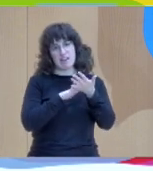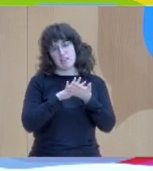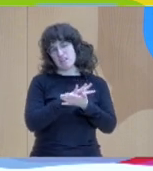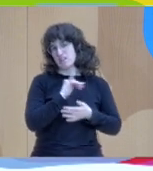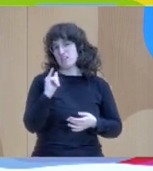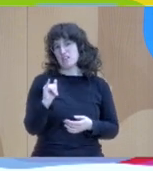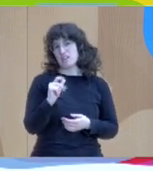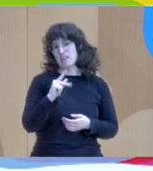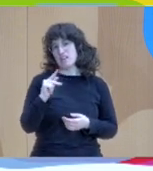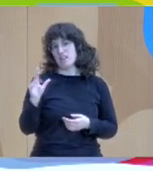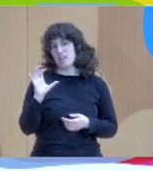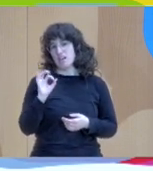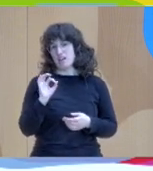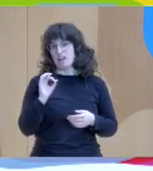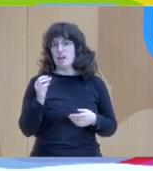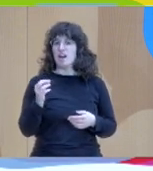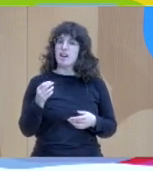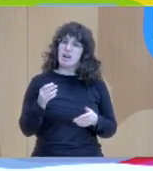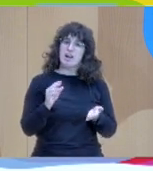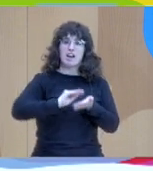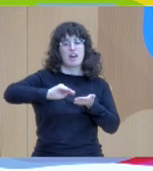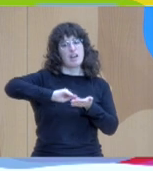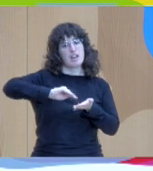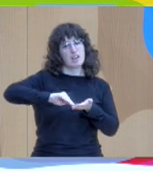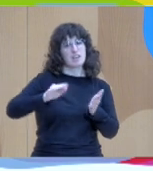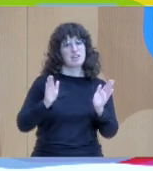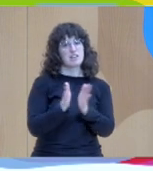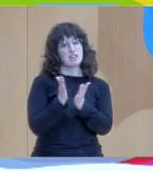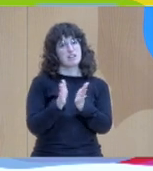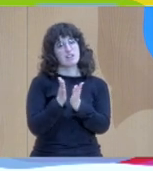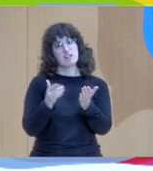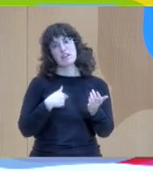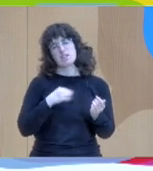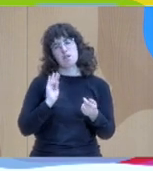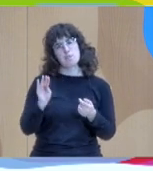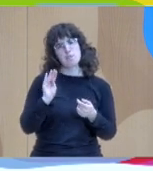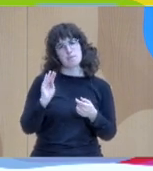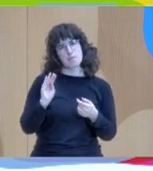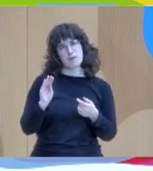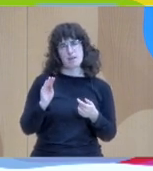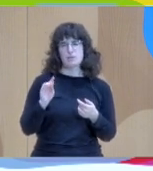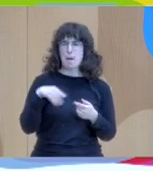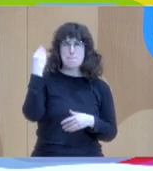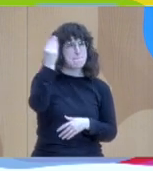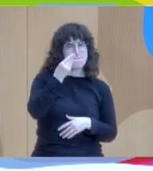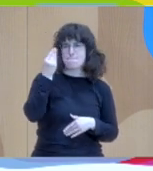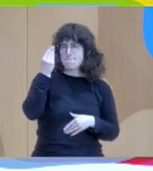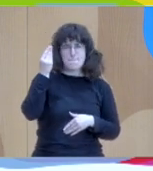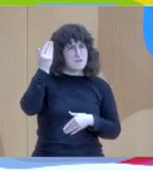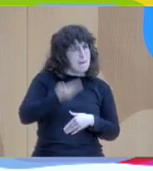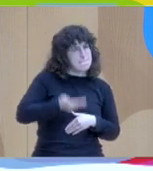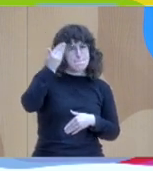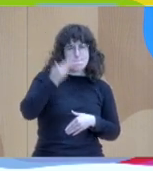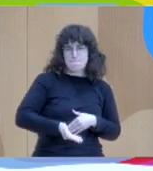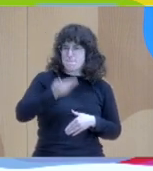I was asking him, what would you say is the core of open dialogues? And